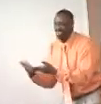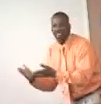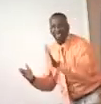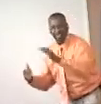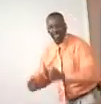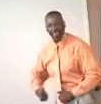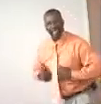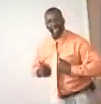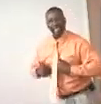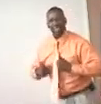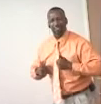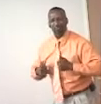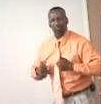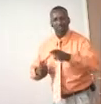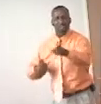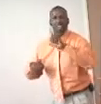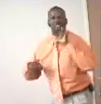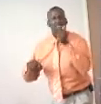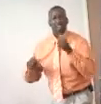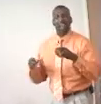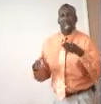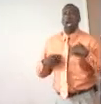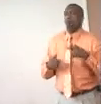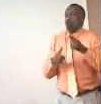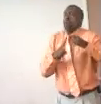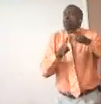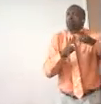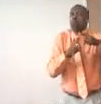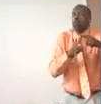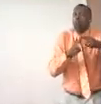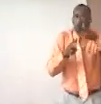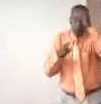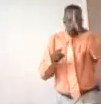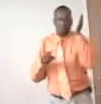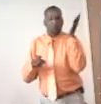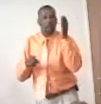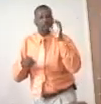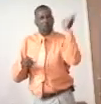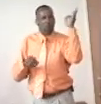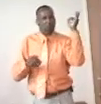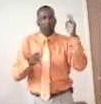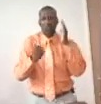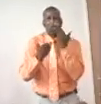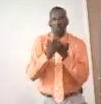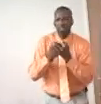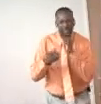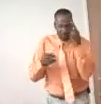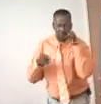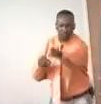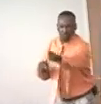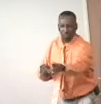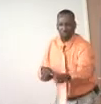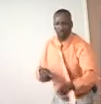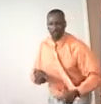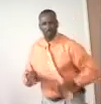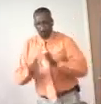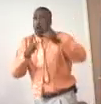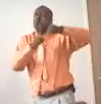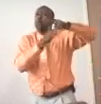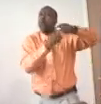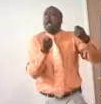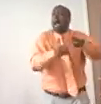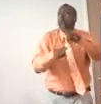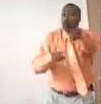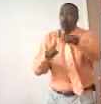to your life. You don't get points because your pastor preached good. That ain't no points for you. Where the